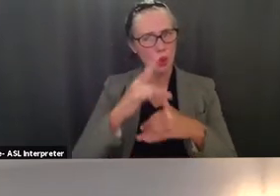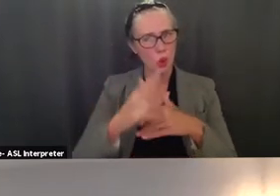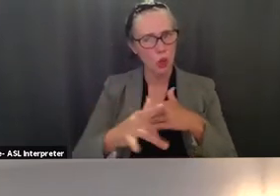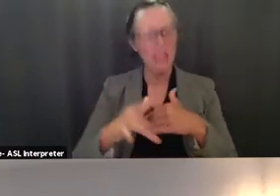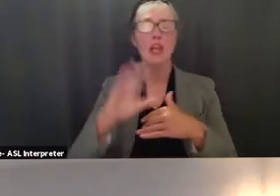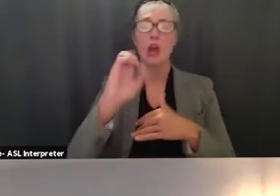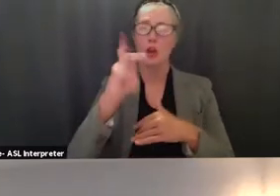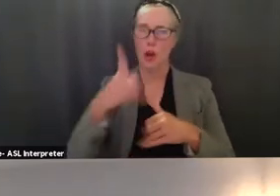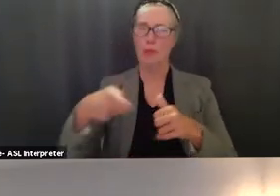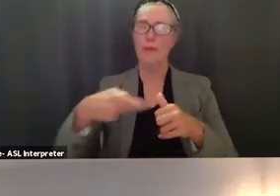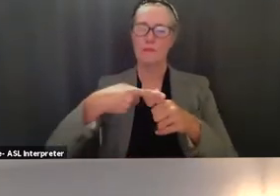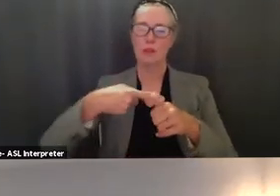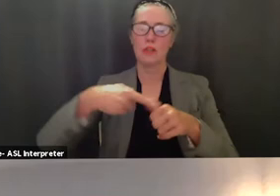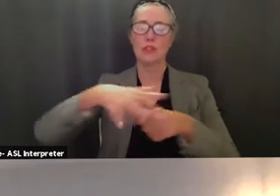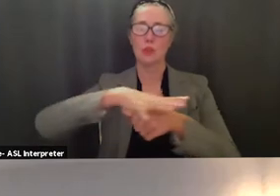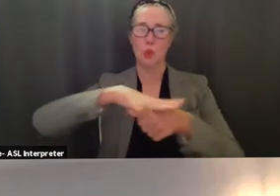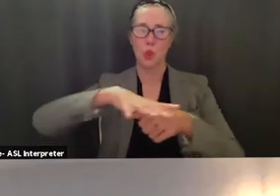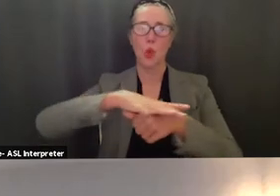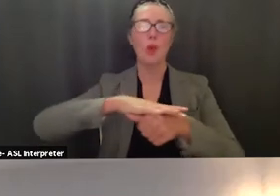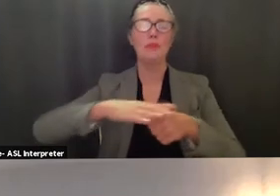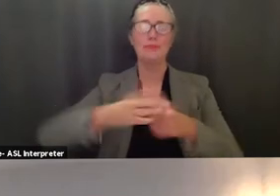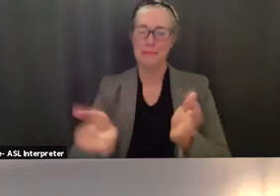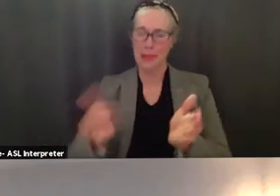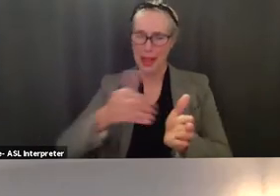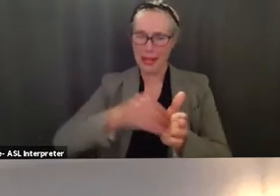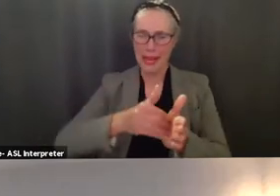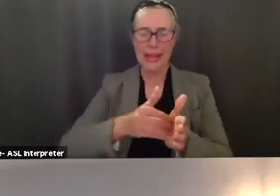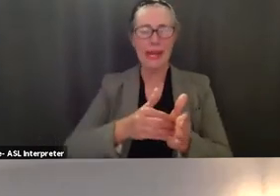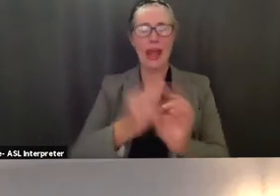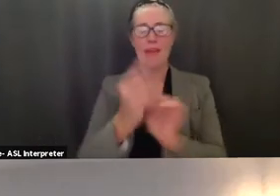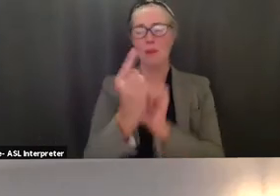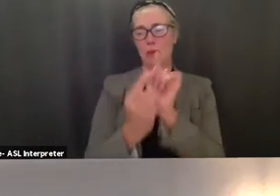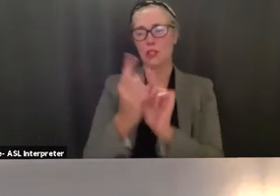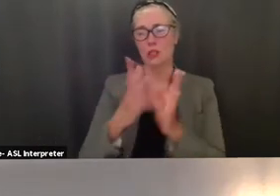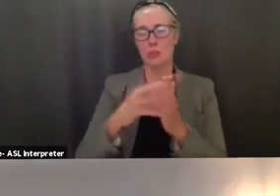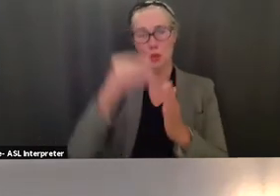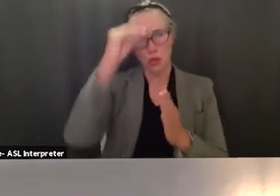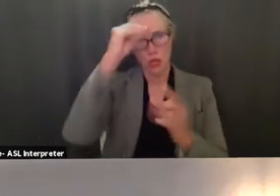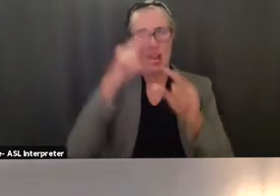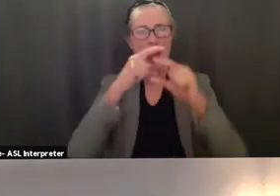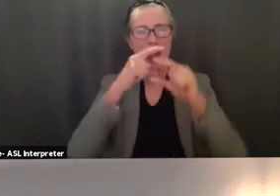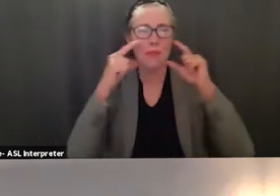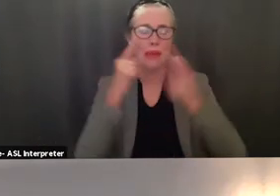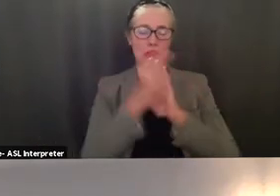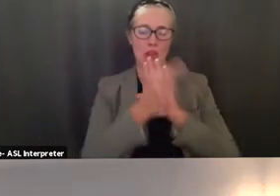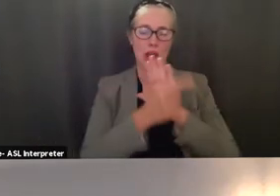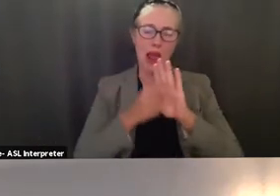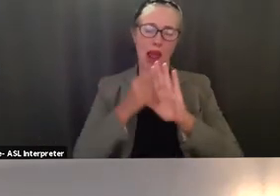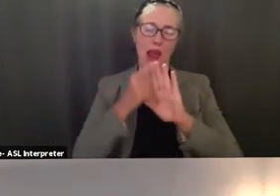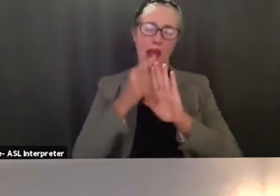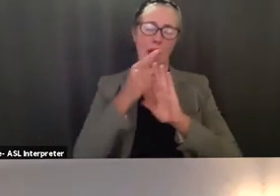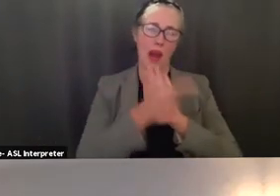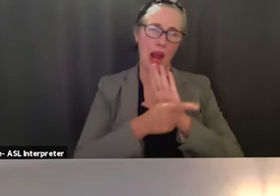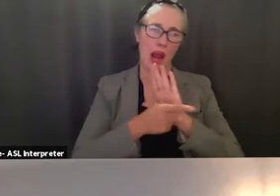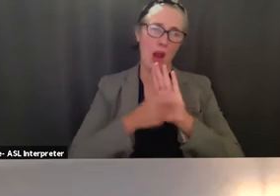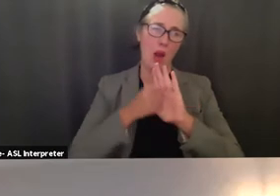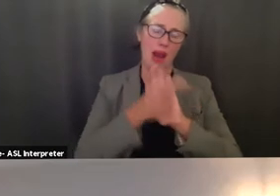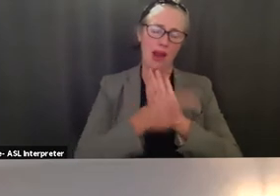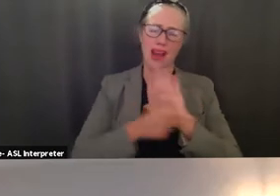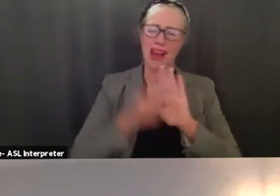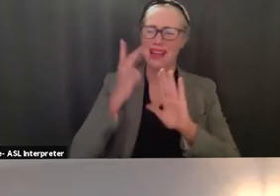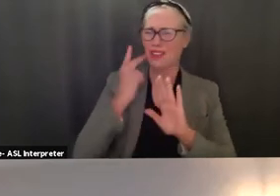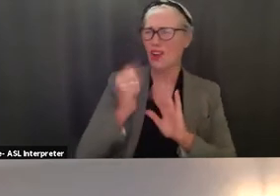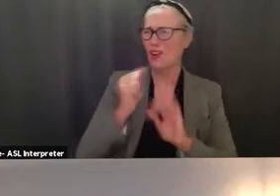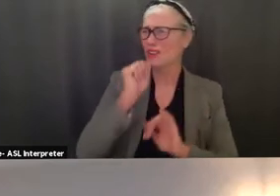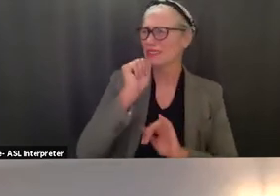of the first local schools to come back to in-person learning she had her mask on for hours a day and i watched her suffer